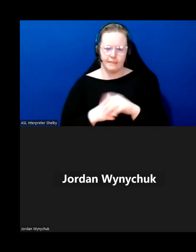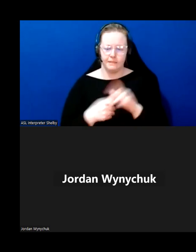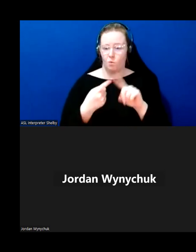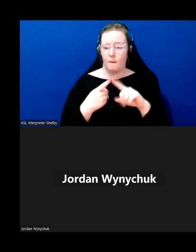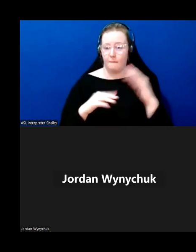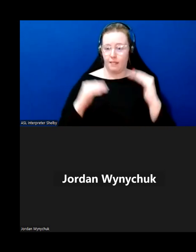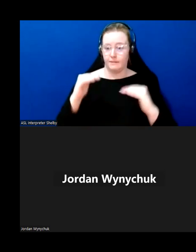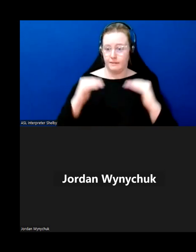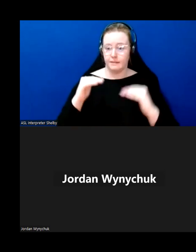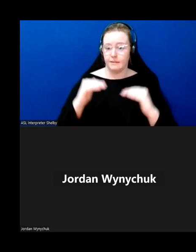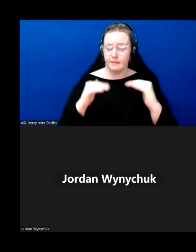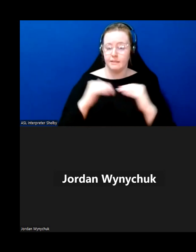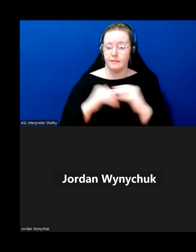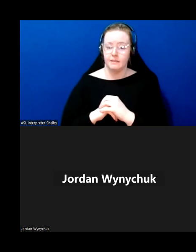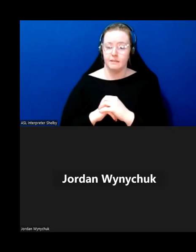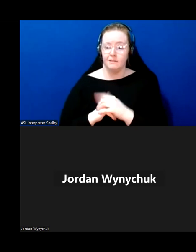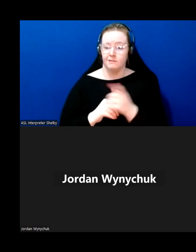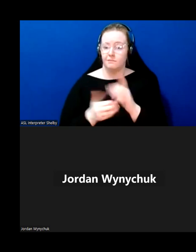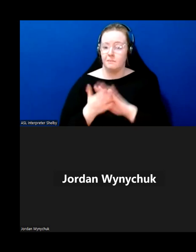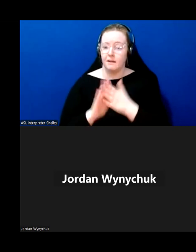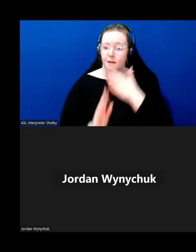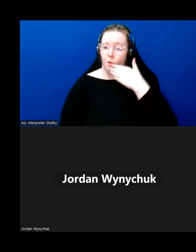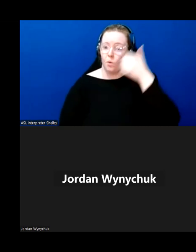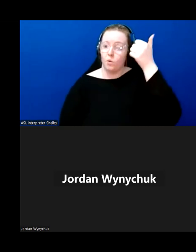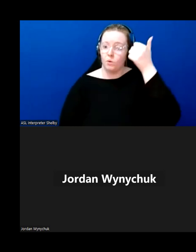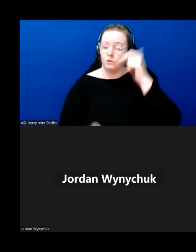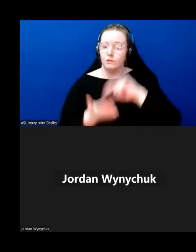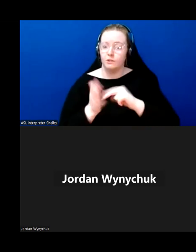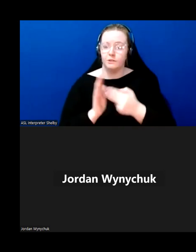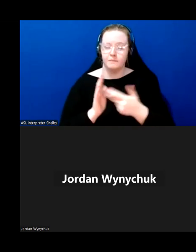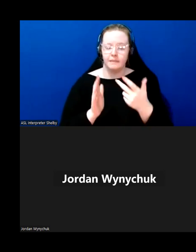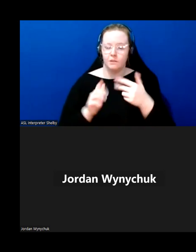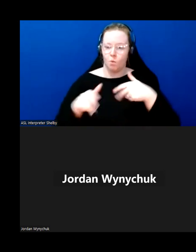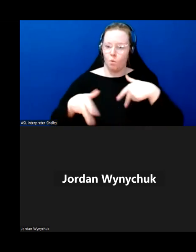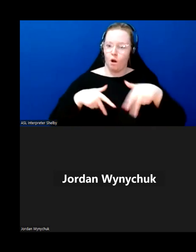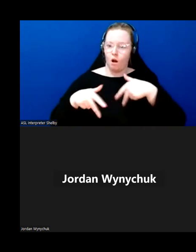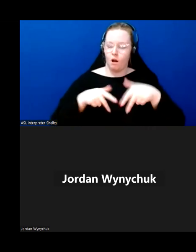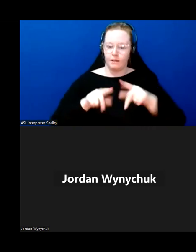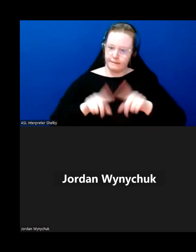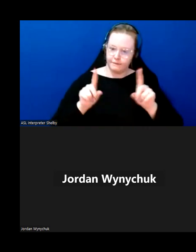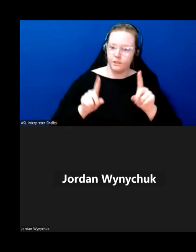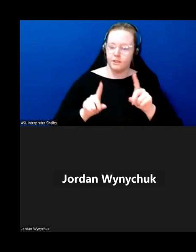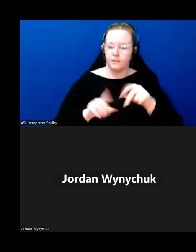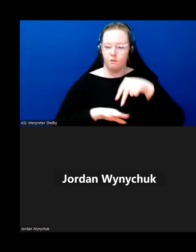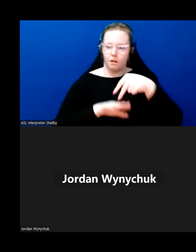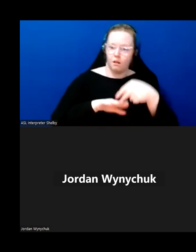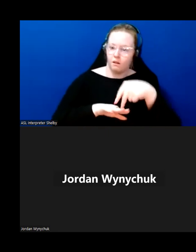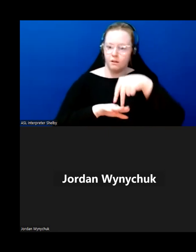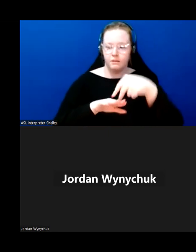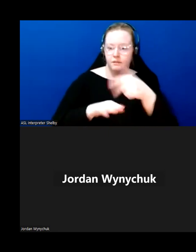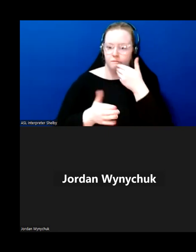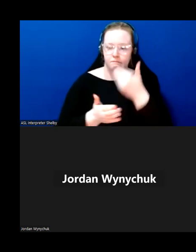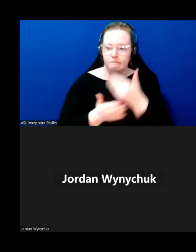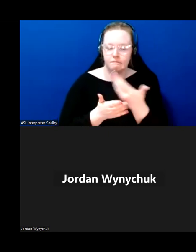uh as we get older our gait kind of changes the way we walk uh our balance and coordination